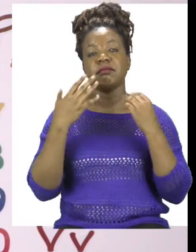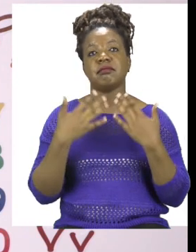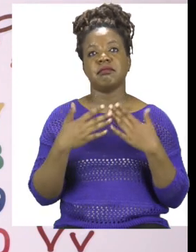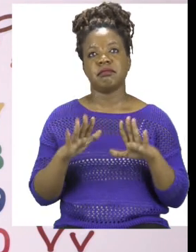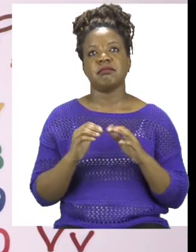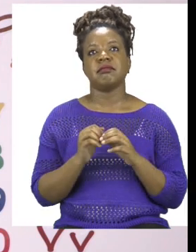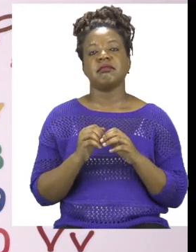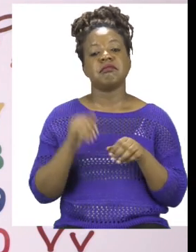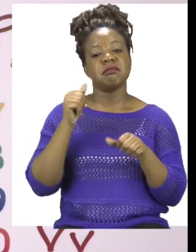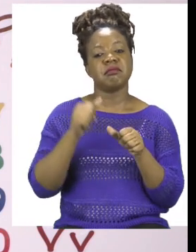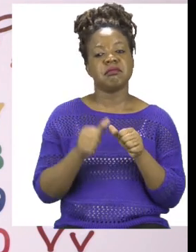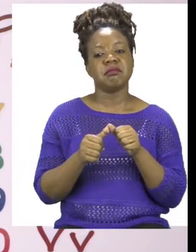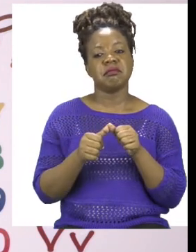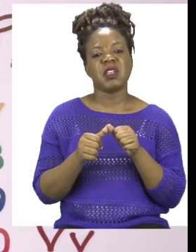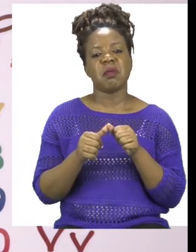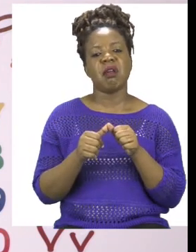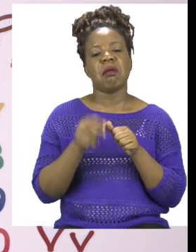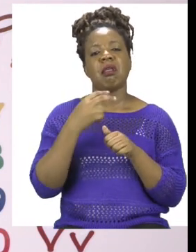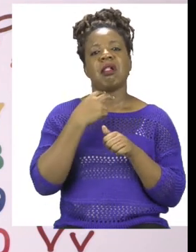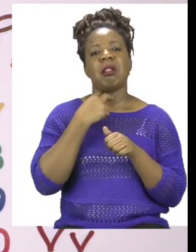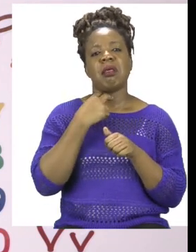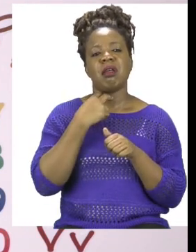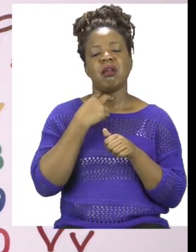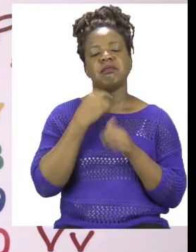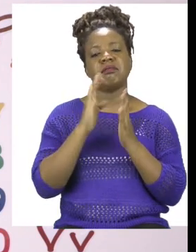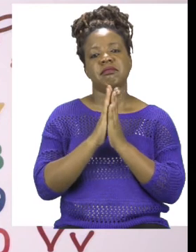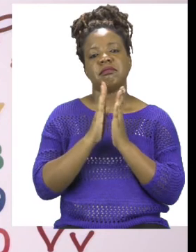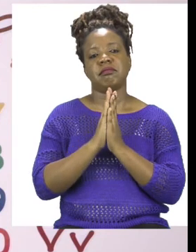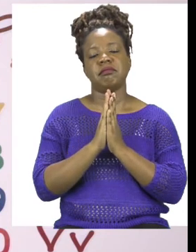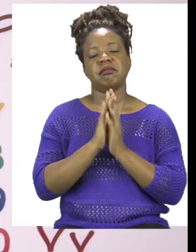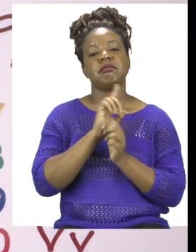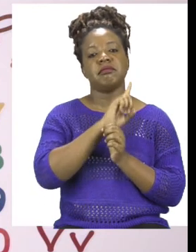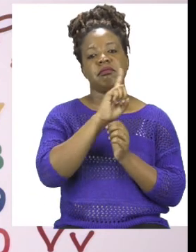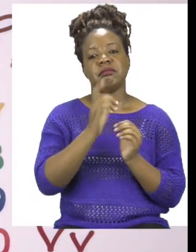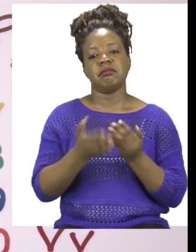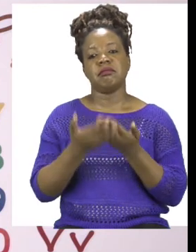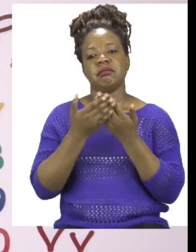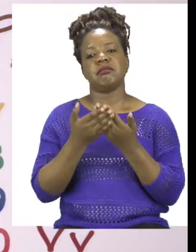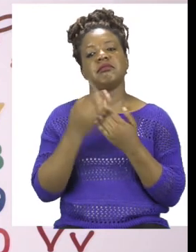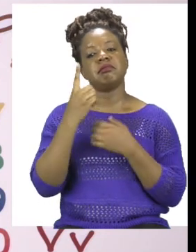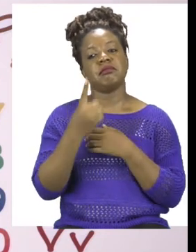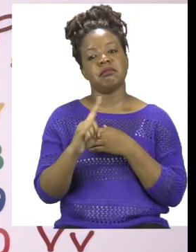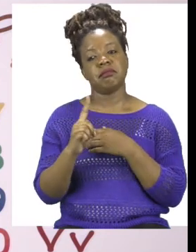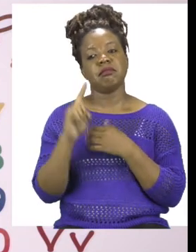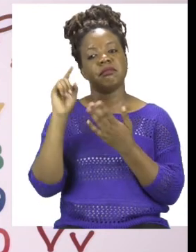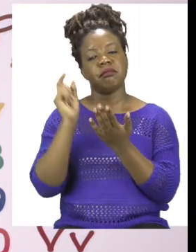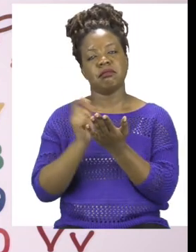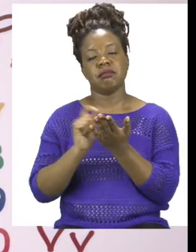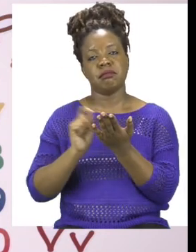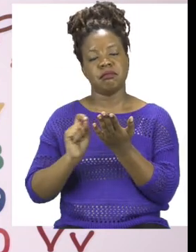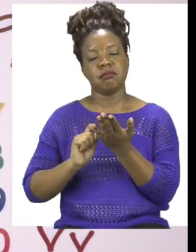is very hard, it's okay to ask for help. Just make sure you finish your work by yourself and remember to